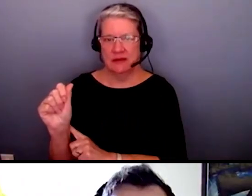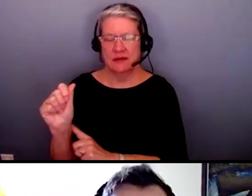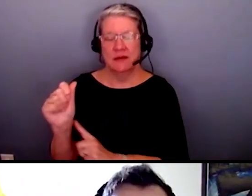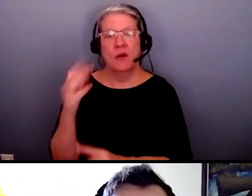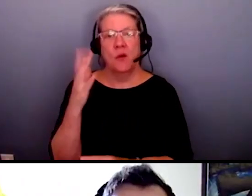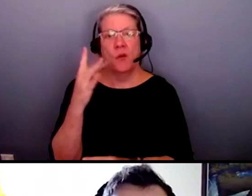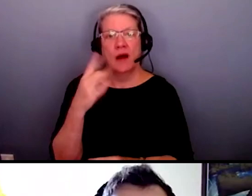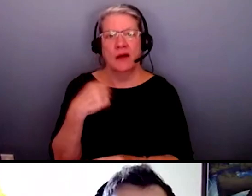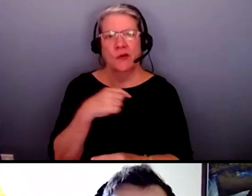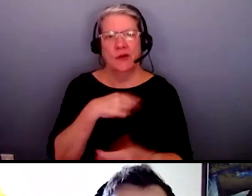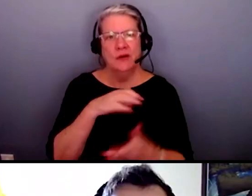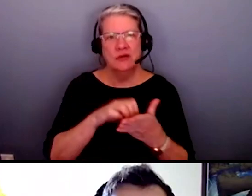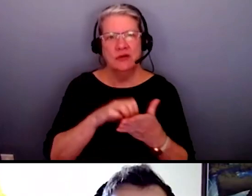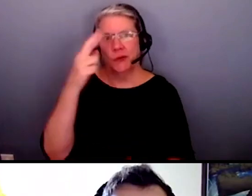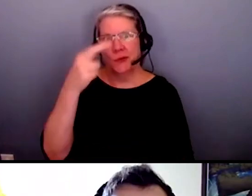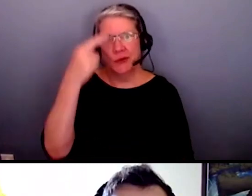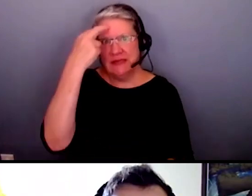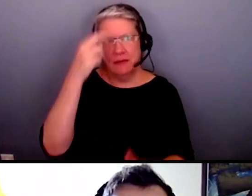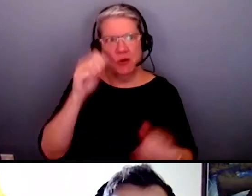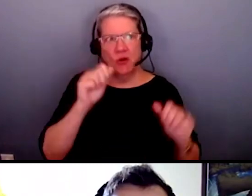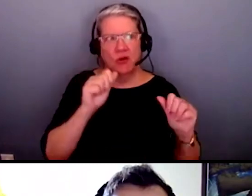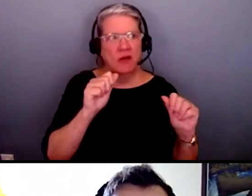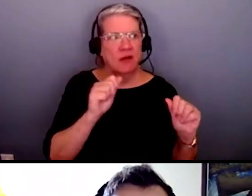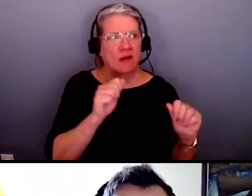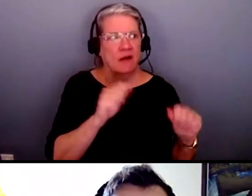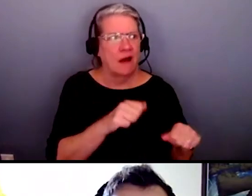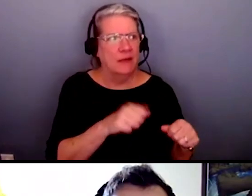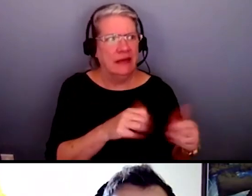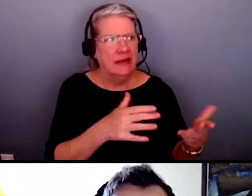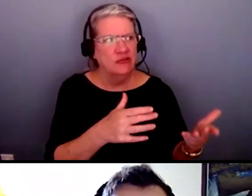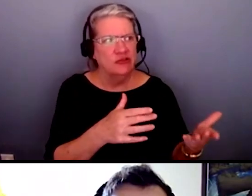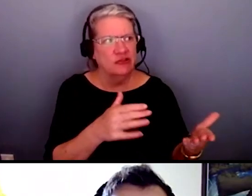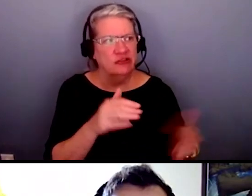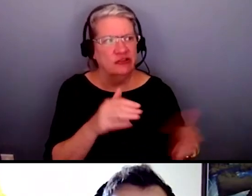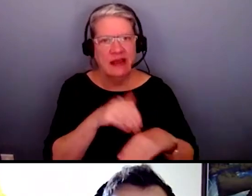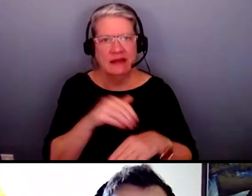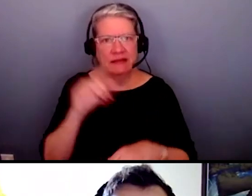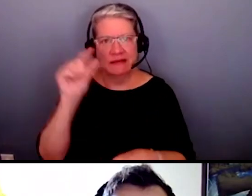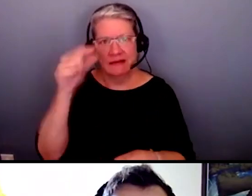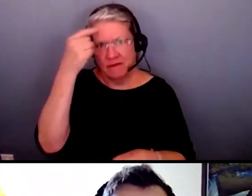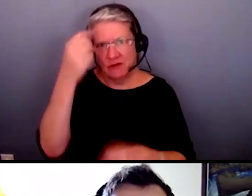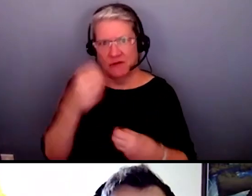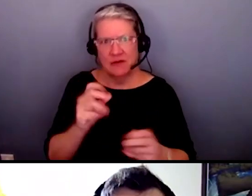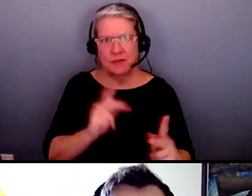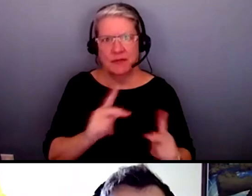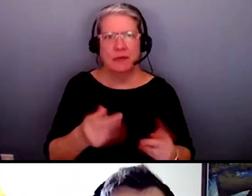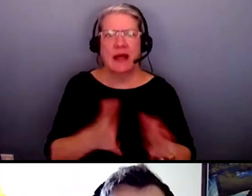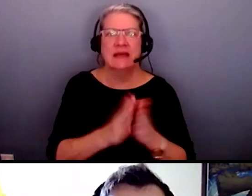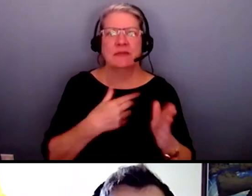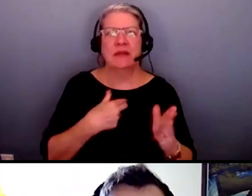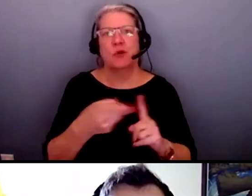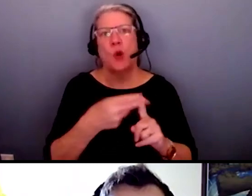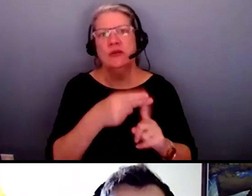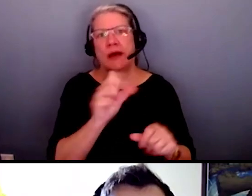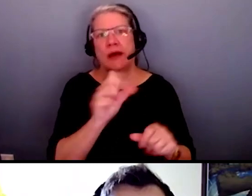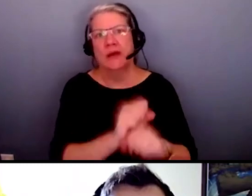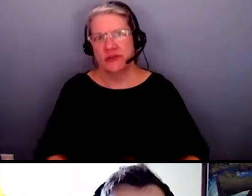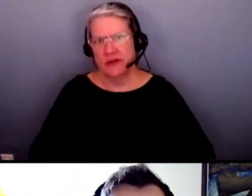put reasonable accommodation on things in the governor's office i have people asking me for hotel reservations